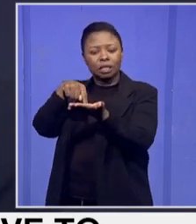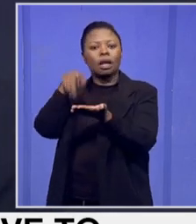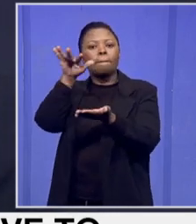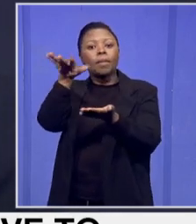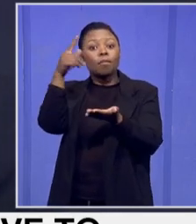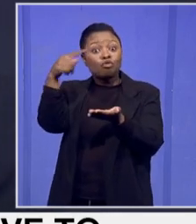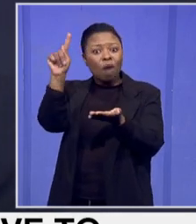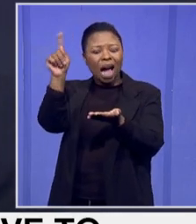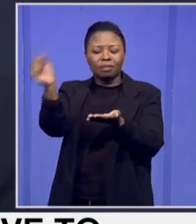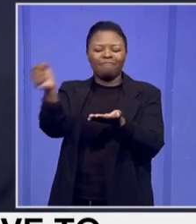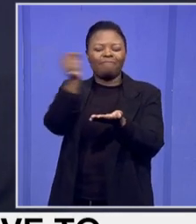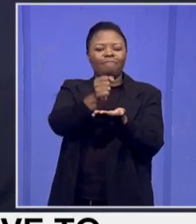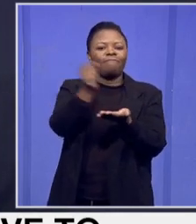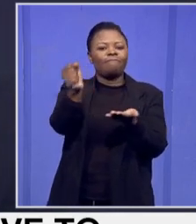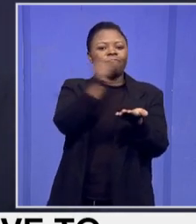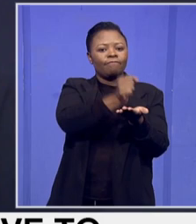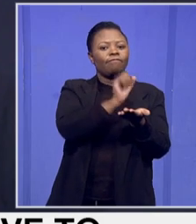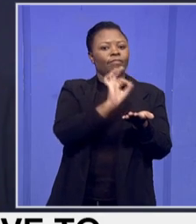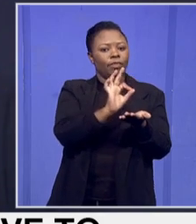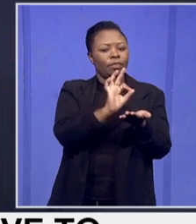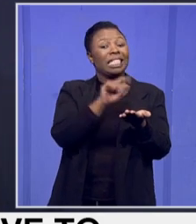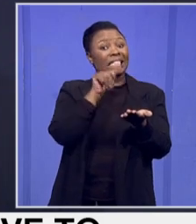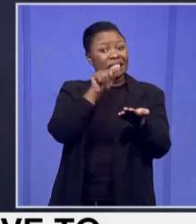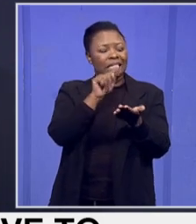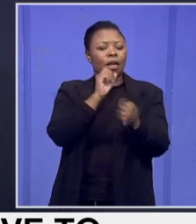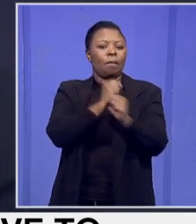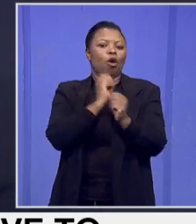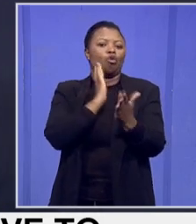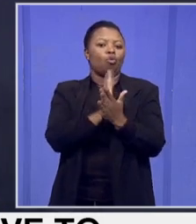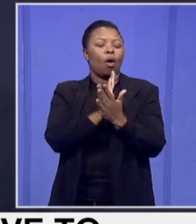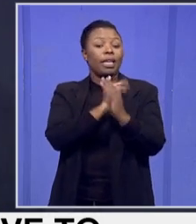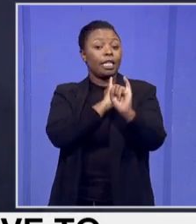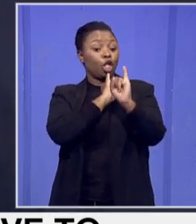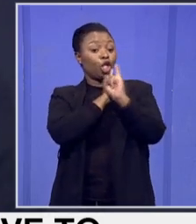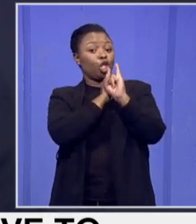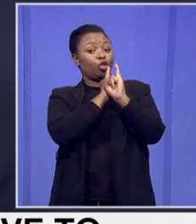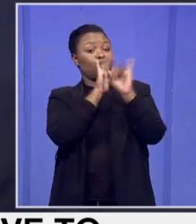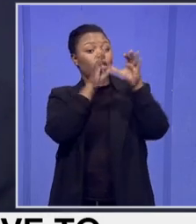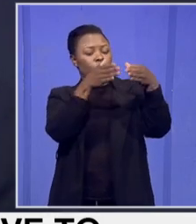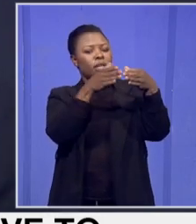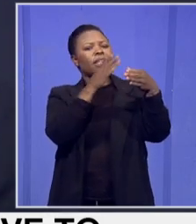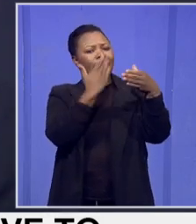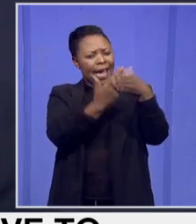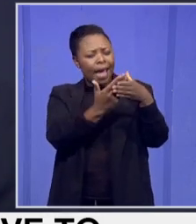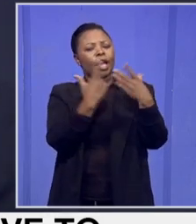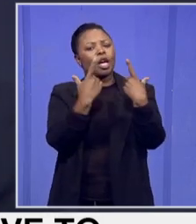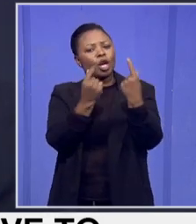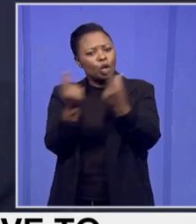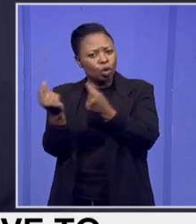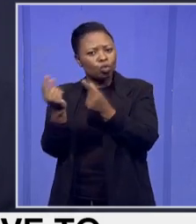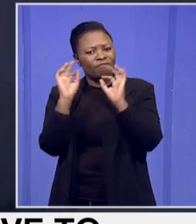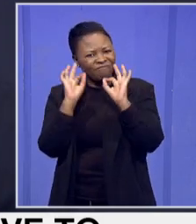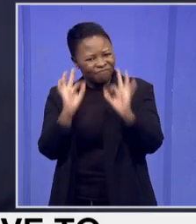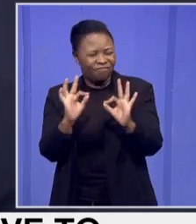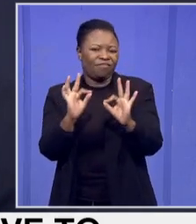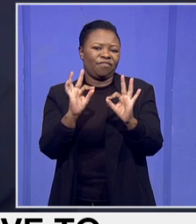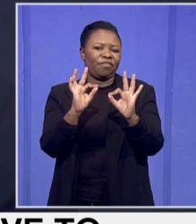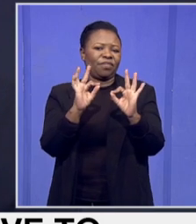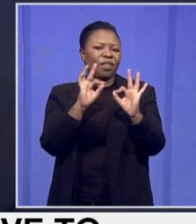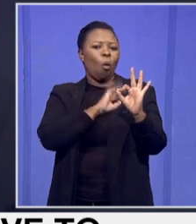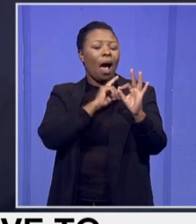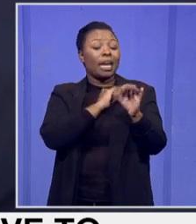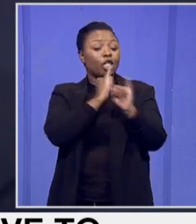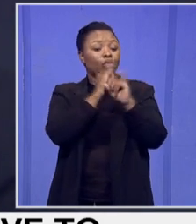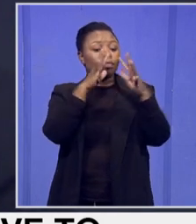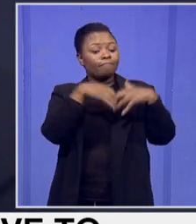that you can ensure that institutions deliver what they have been, you know, established to